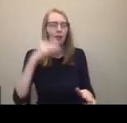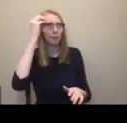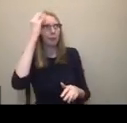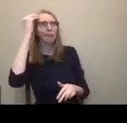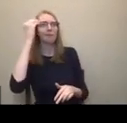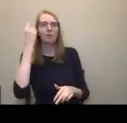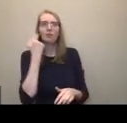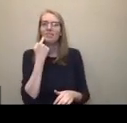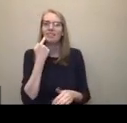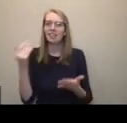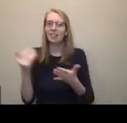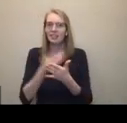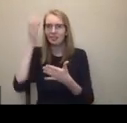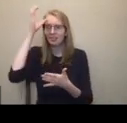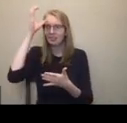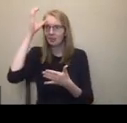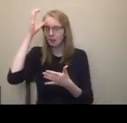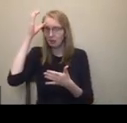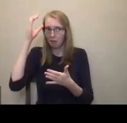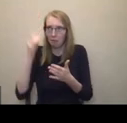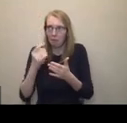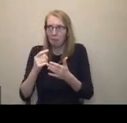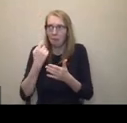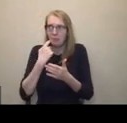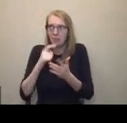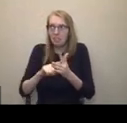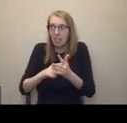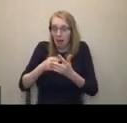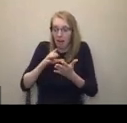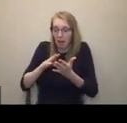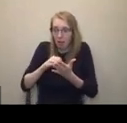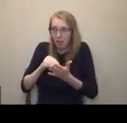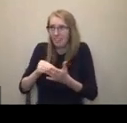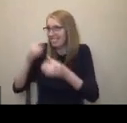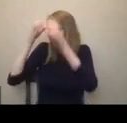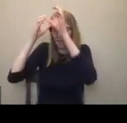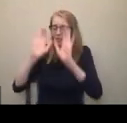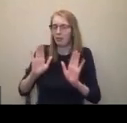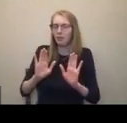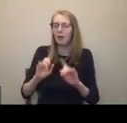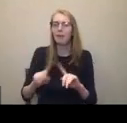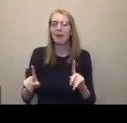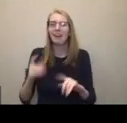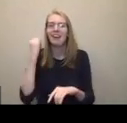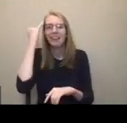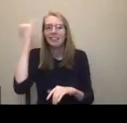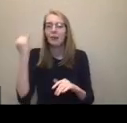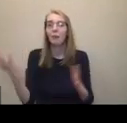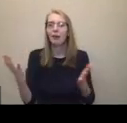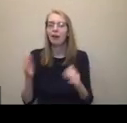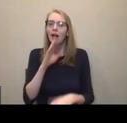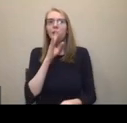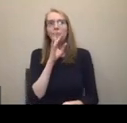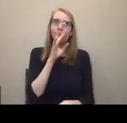know tons about it yet, but just started learning. But it's this idea of babbling and doodling, as often when